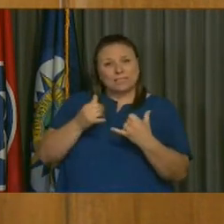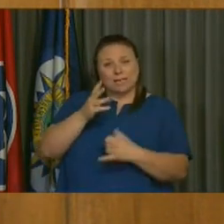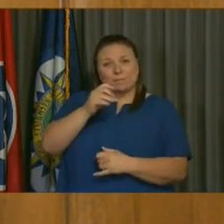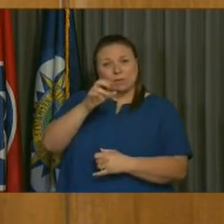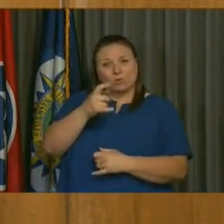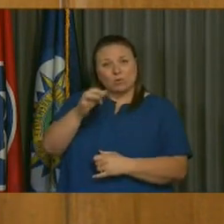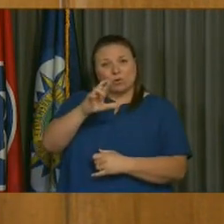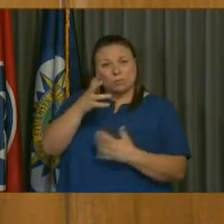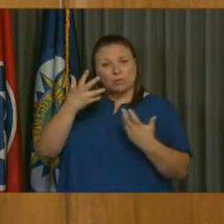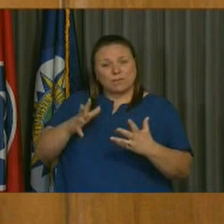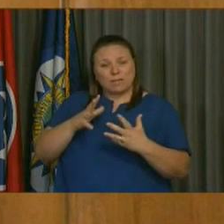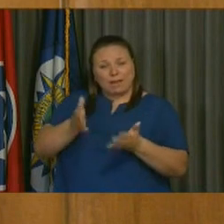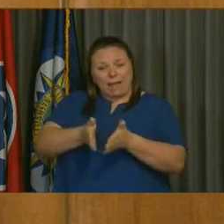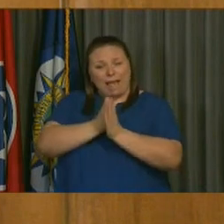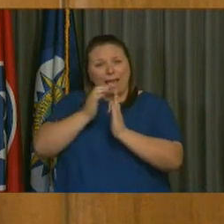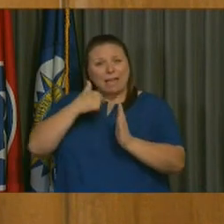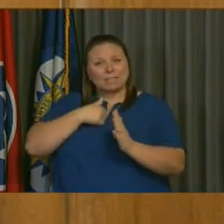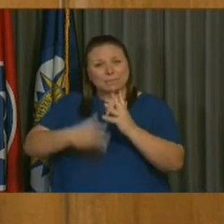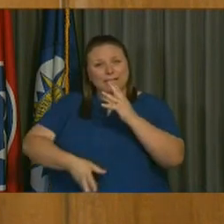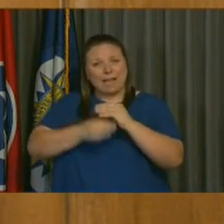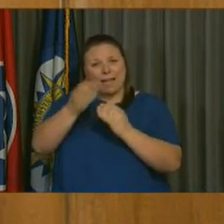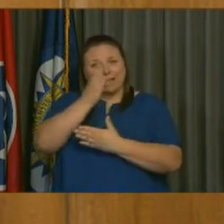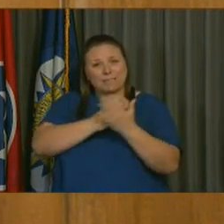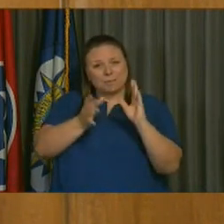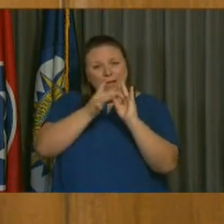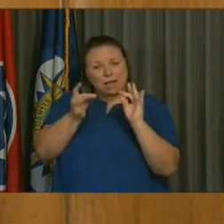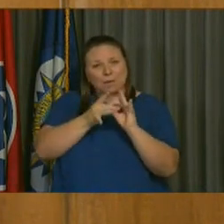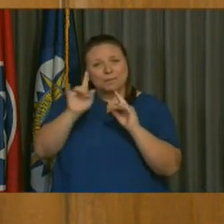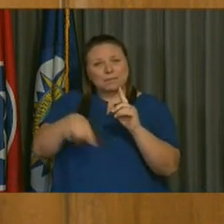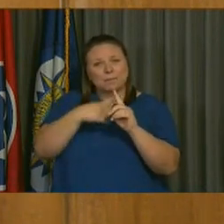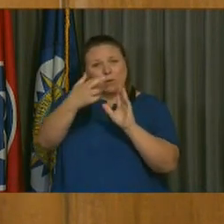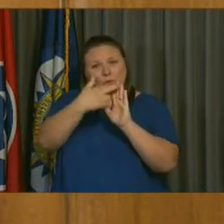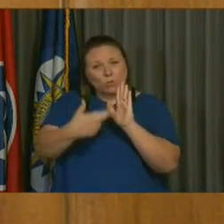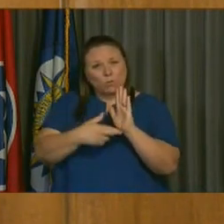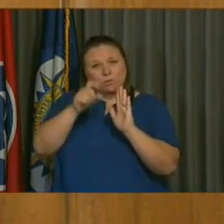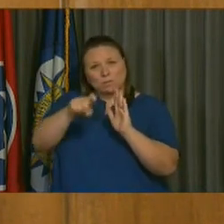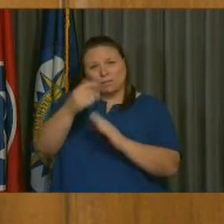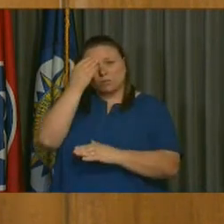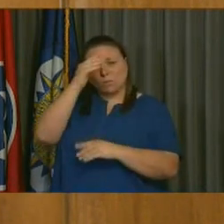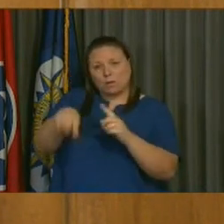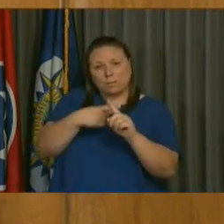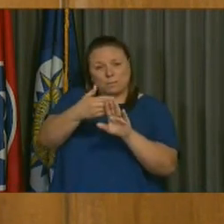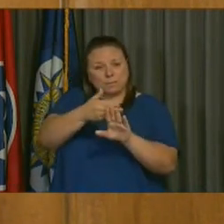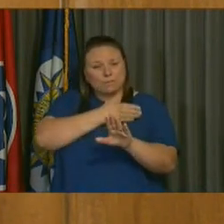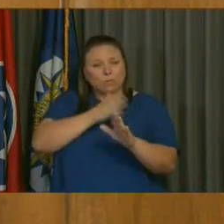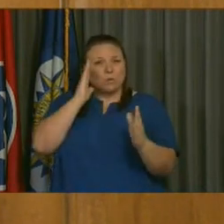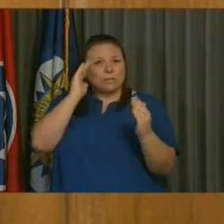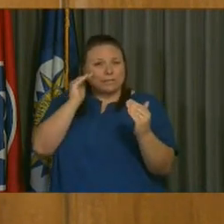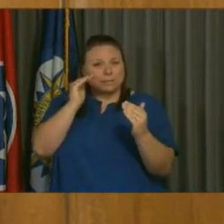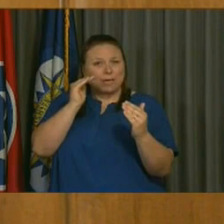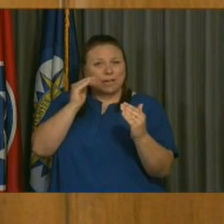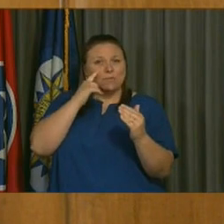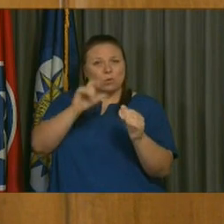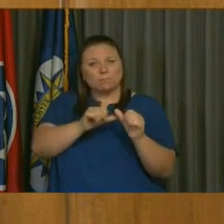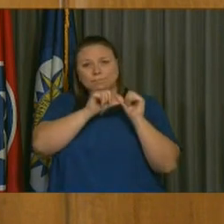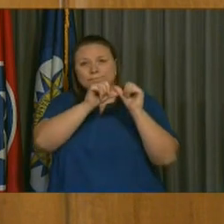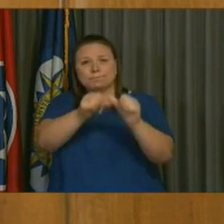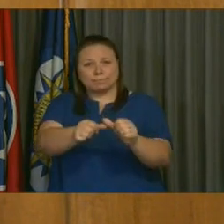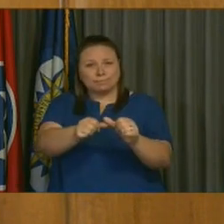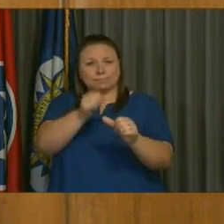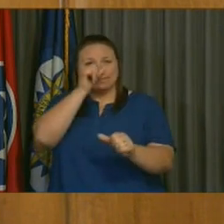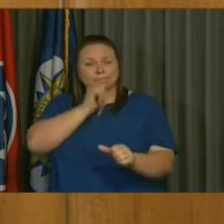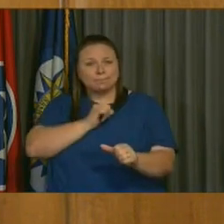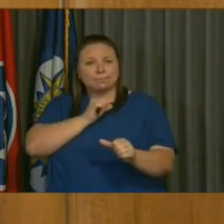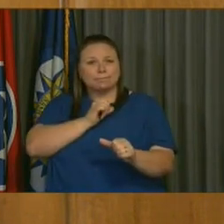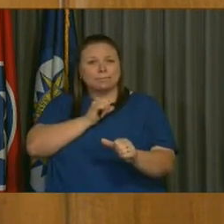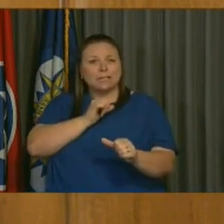has asked me to add to his comments a few of the primary guidelines that we must be mindful if we expect the course for sustainability that I